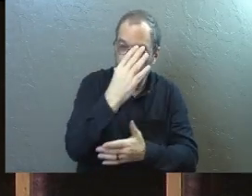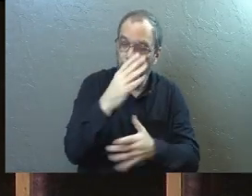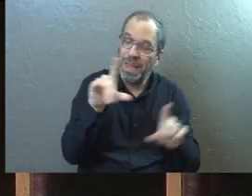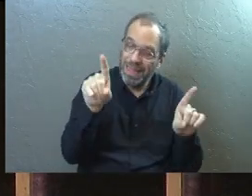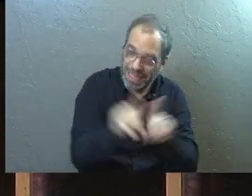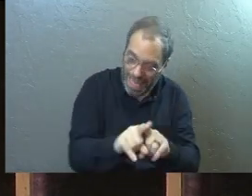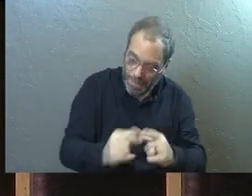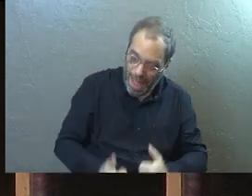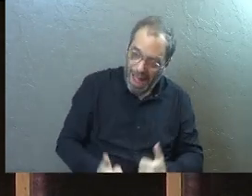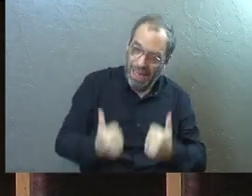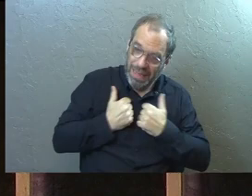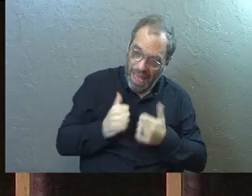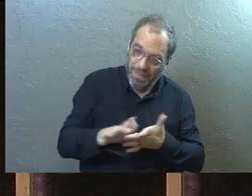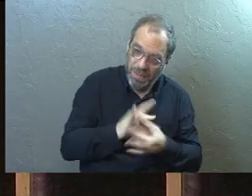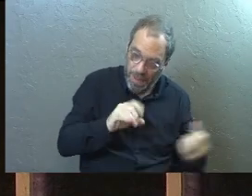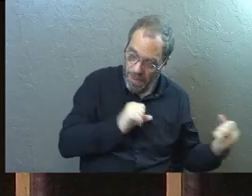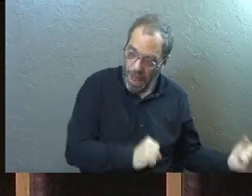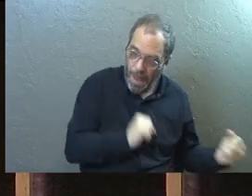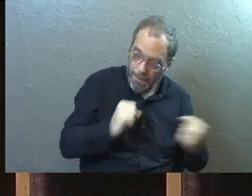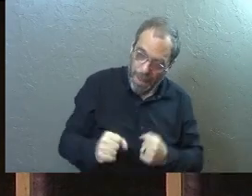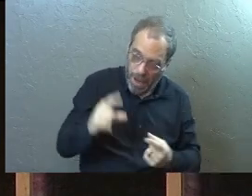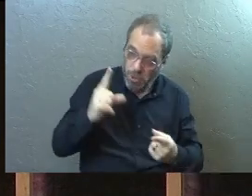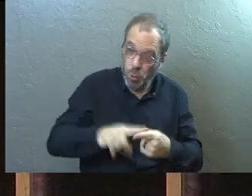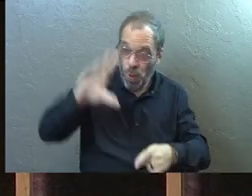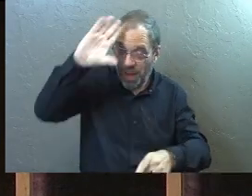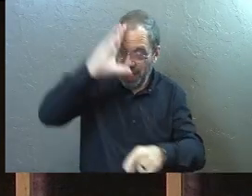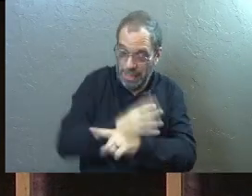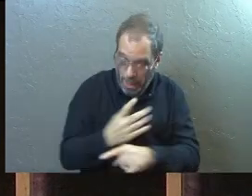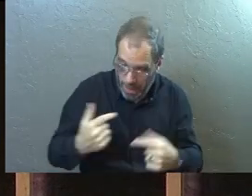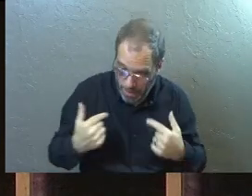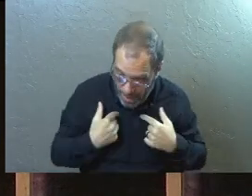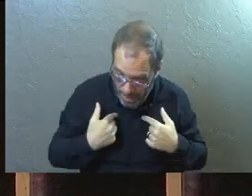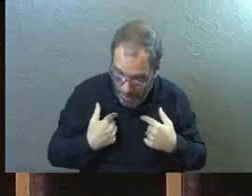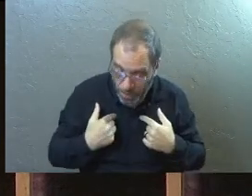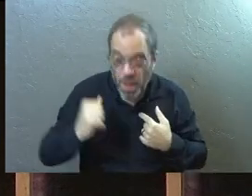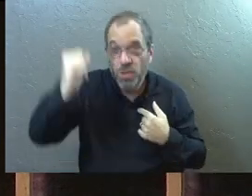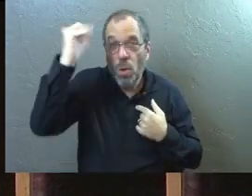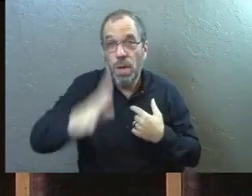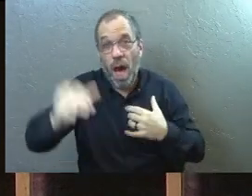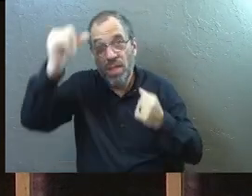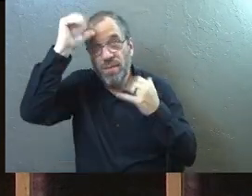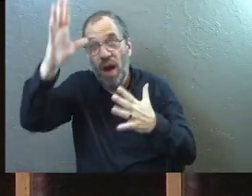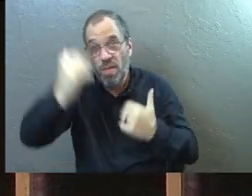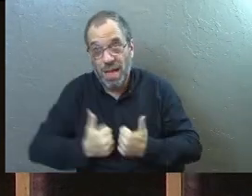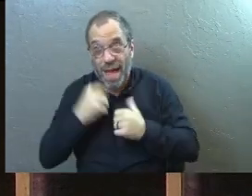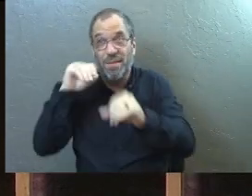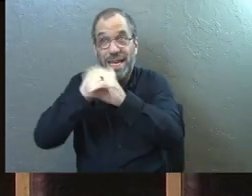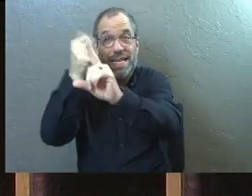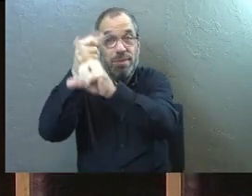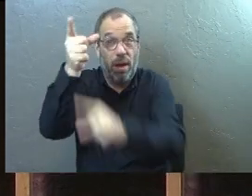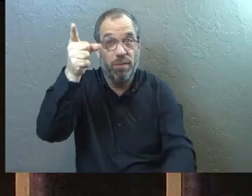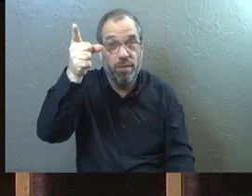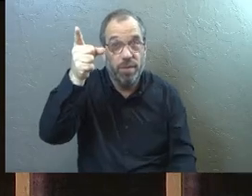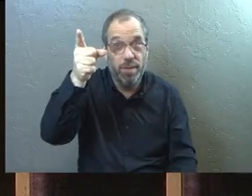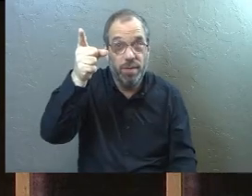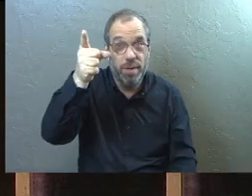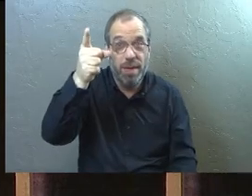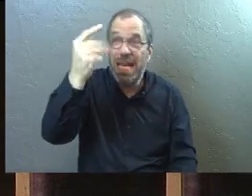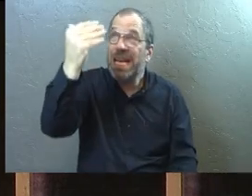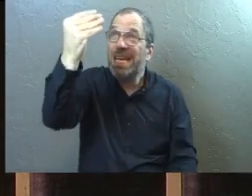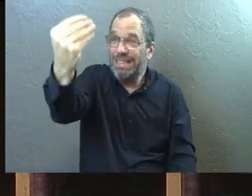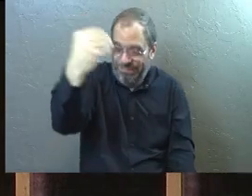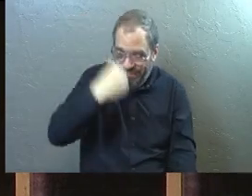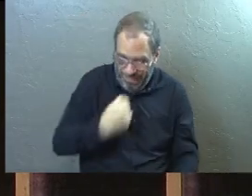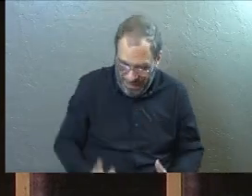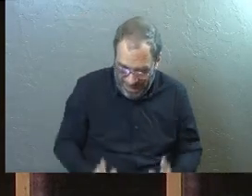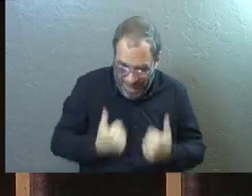the same life-giving spirit power to the son. So the God, the father has life in himself, knowing gave